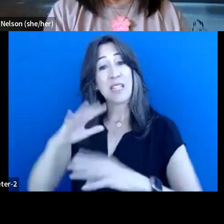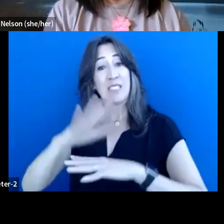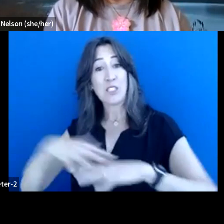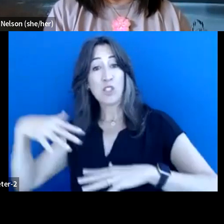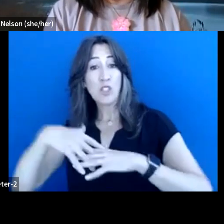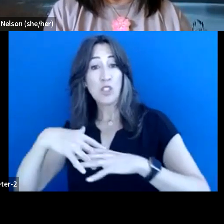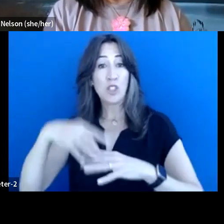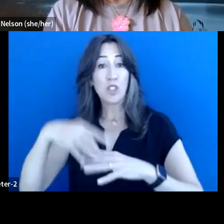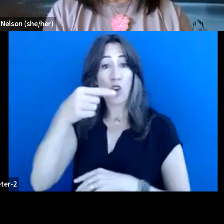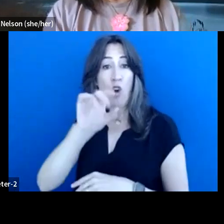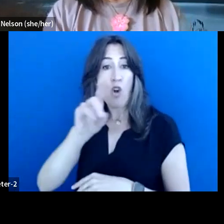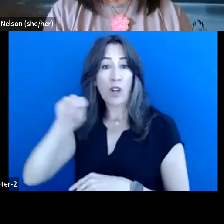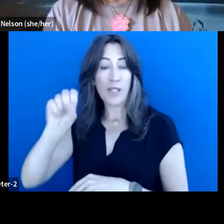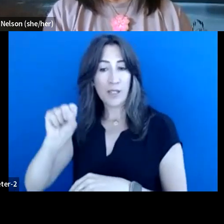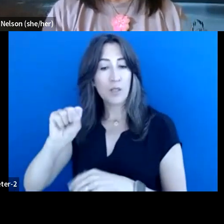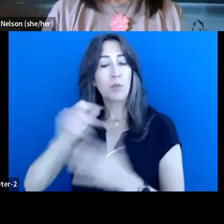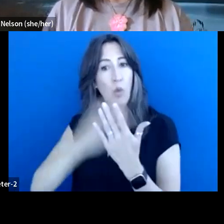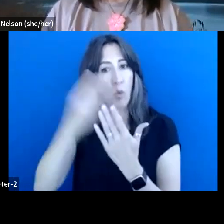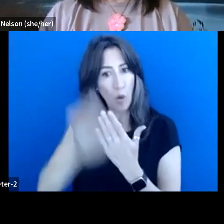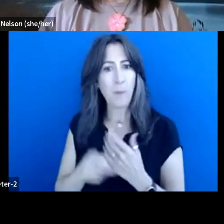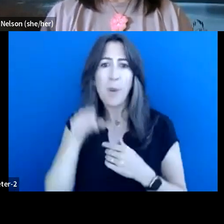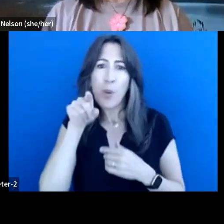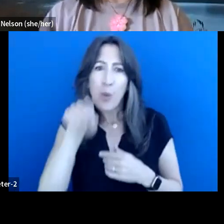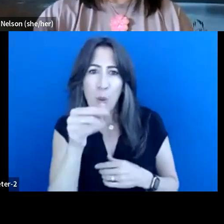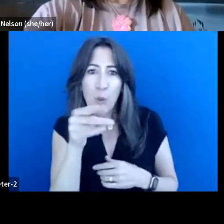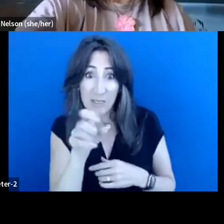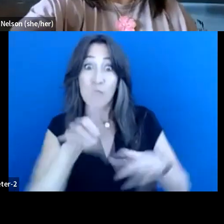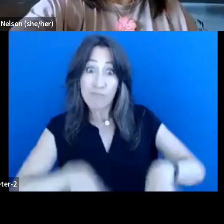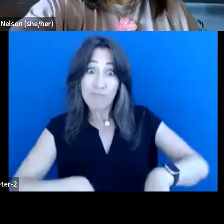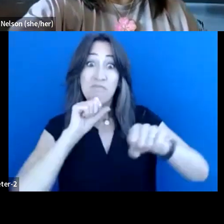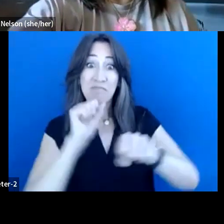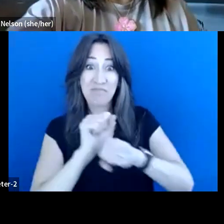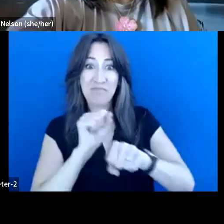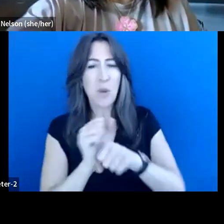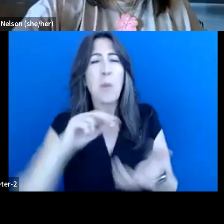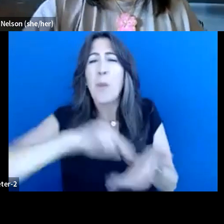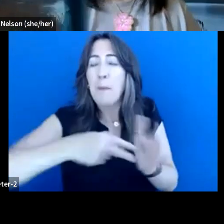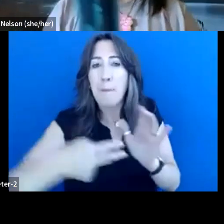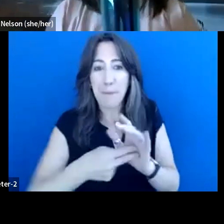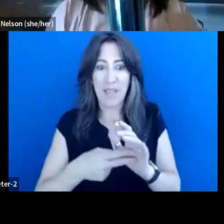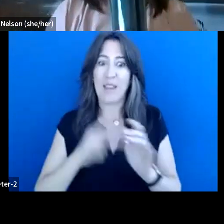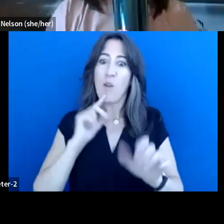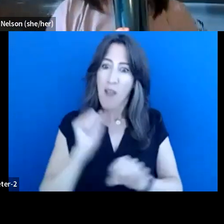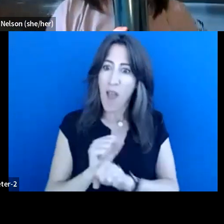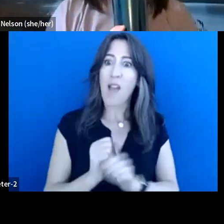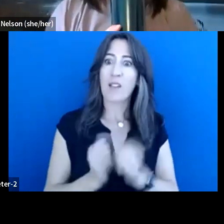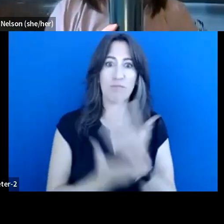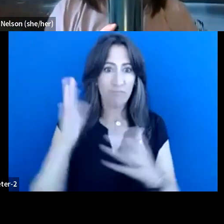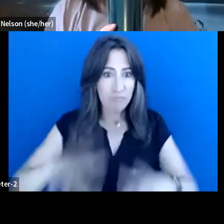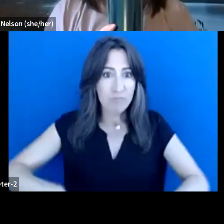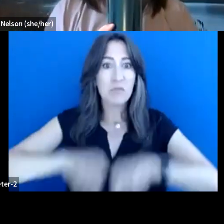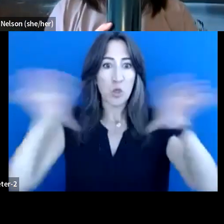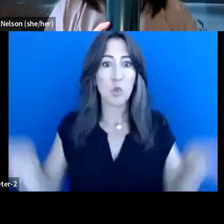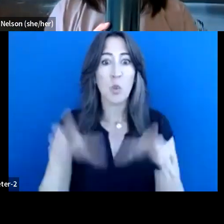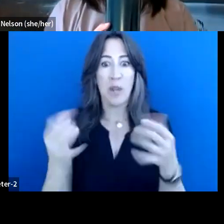are the one implementing. What does it mean to action this in our modern contemporary society